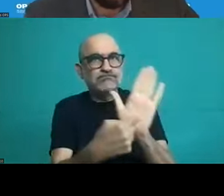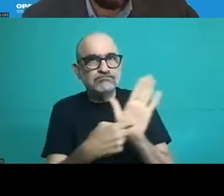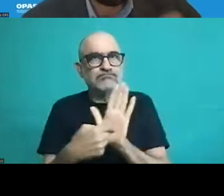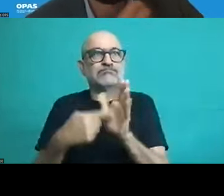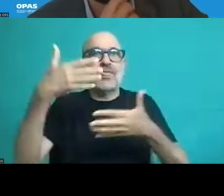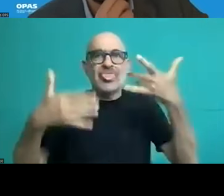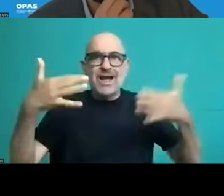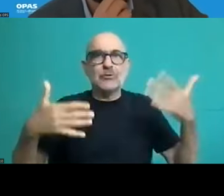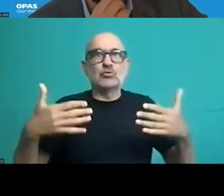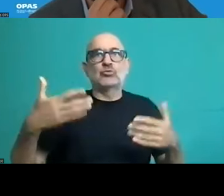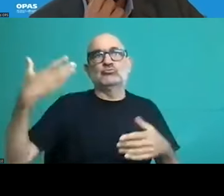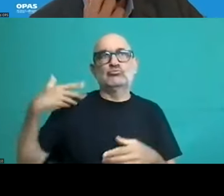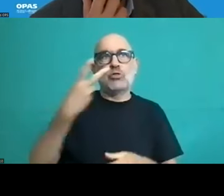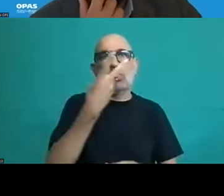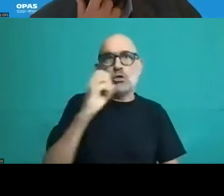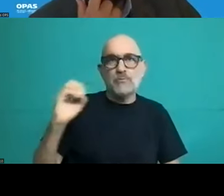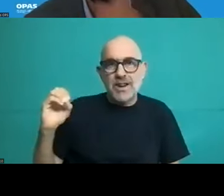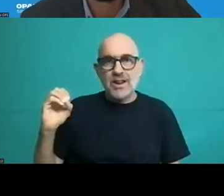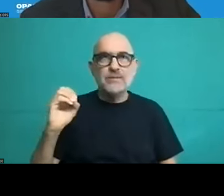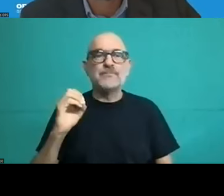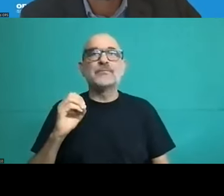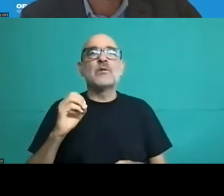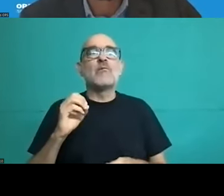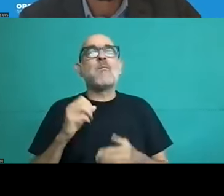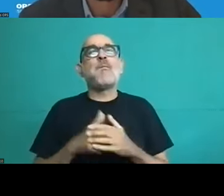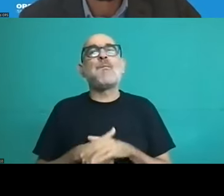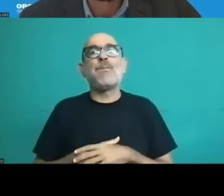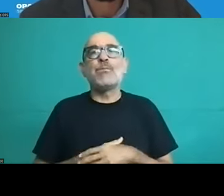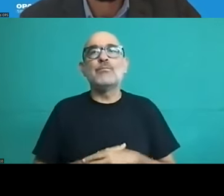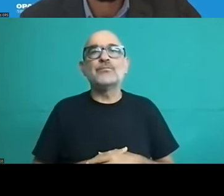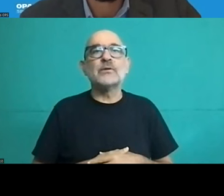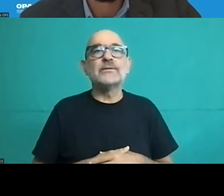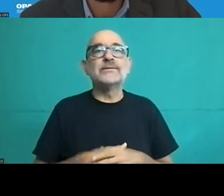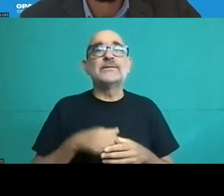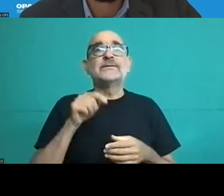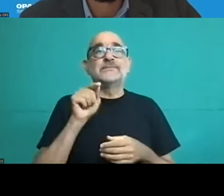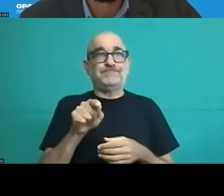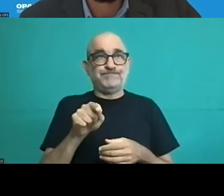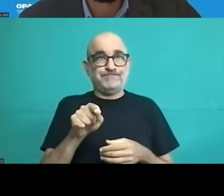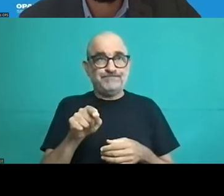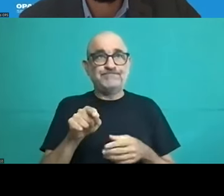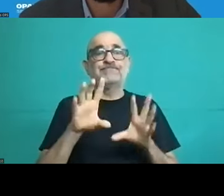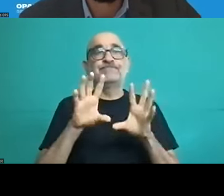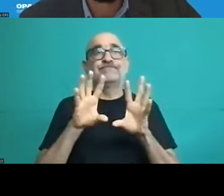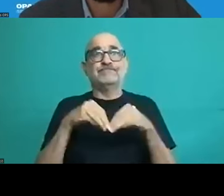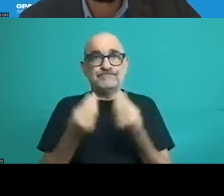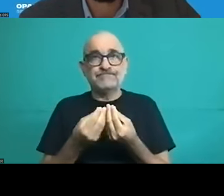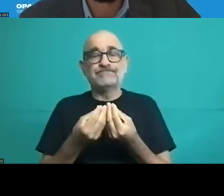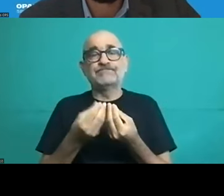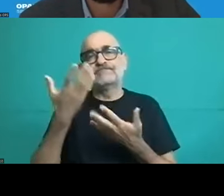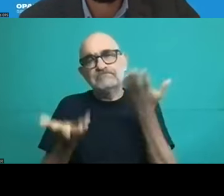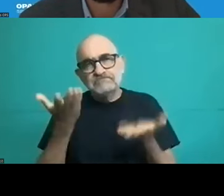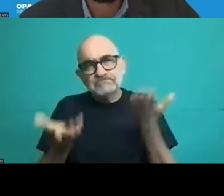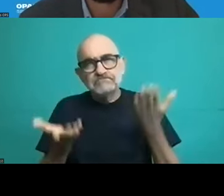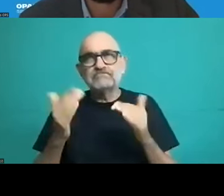for example the income for medical hospital providers